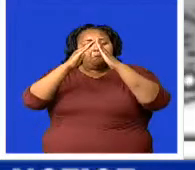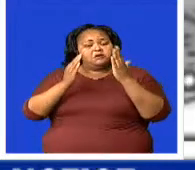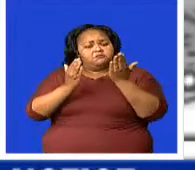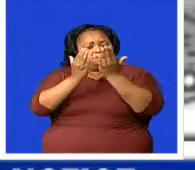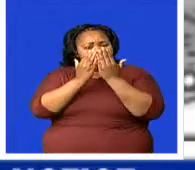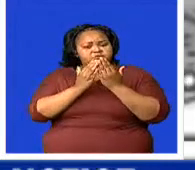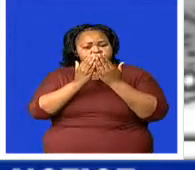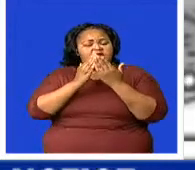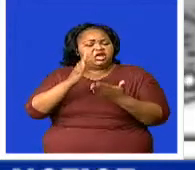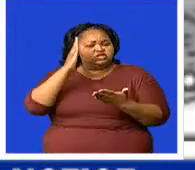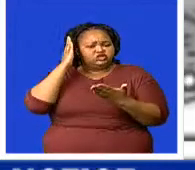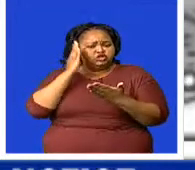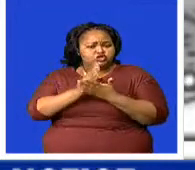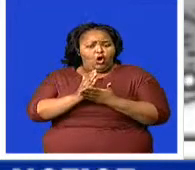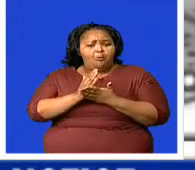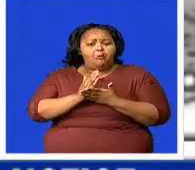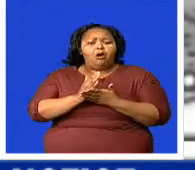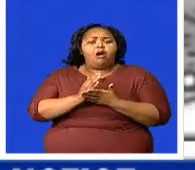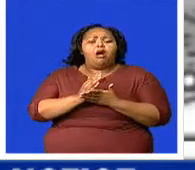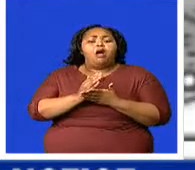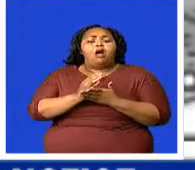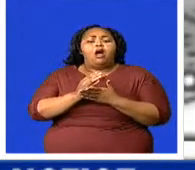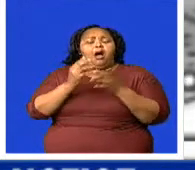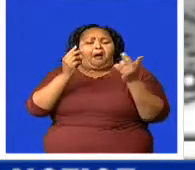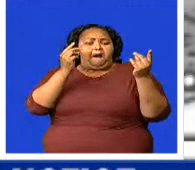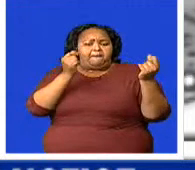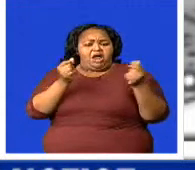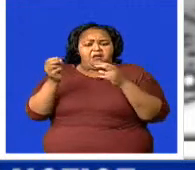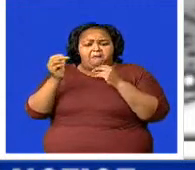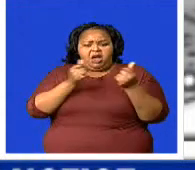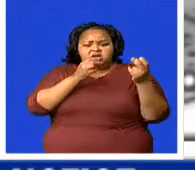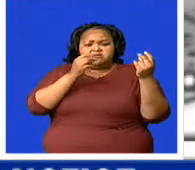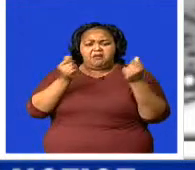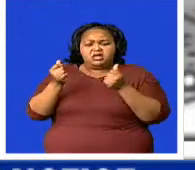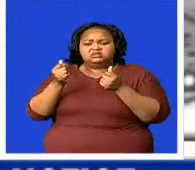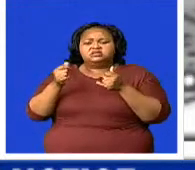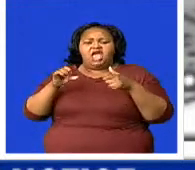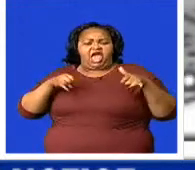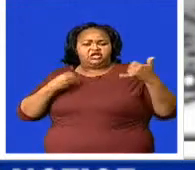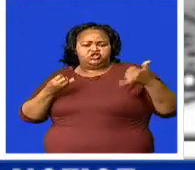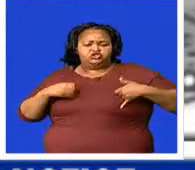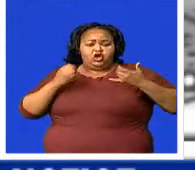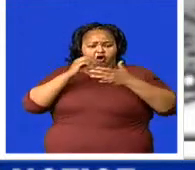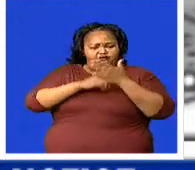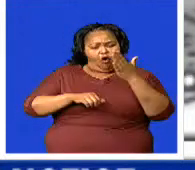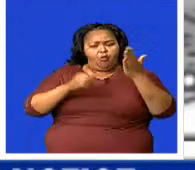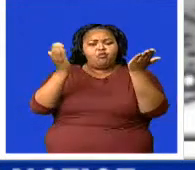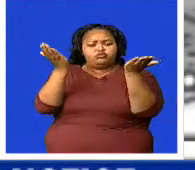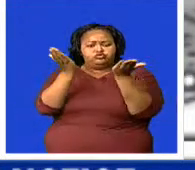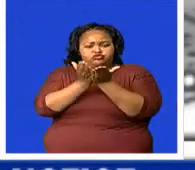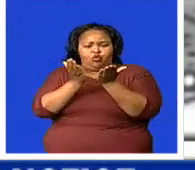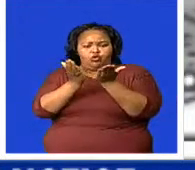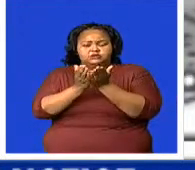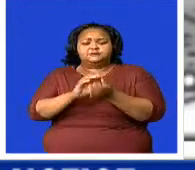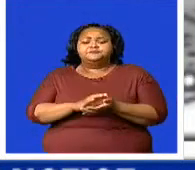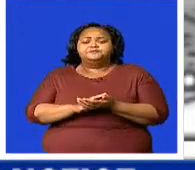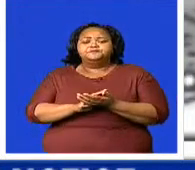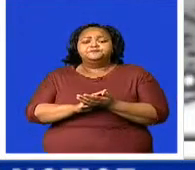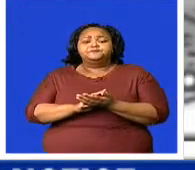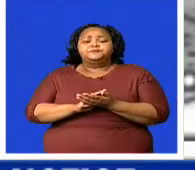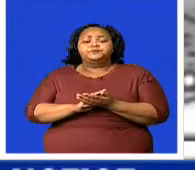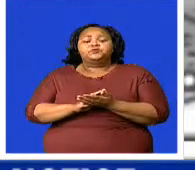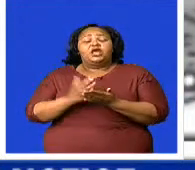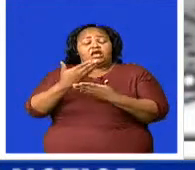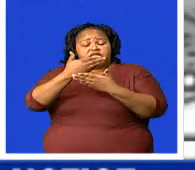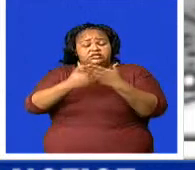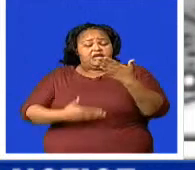banned prom nights in the country until further notice. In a statement issued by the Principal Secretary